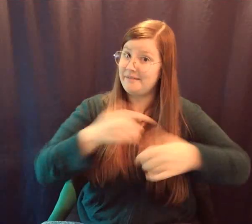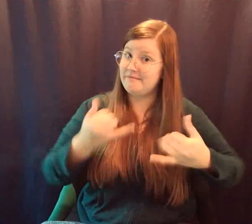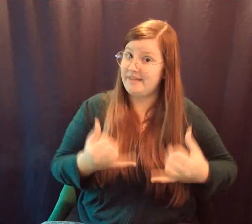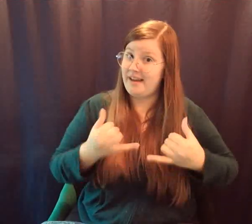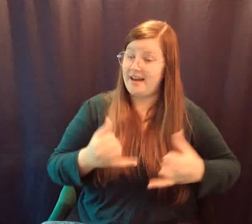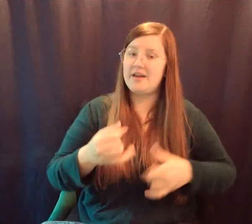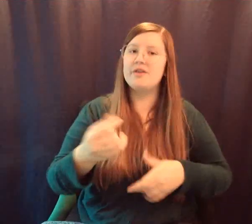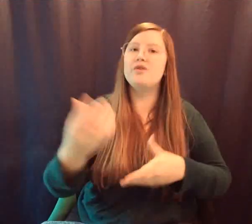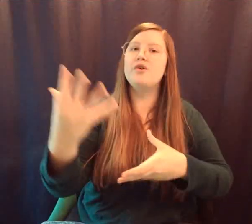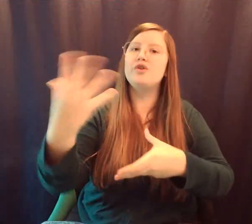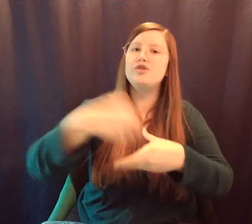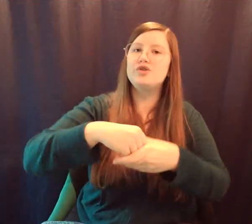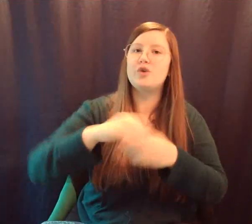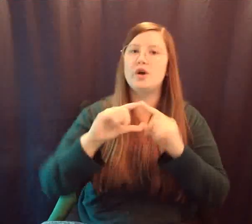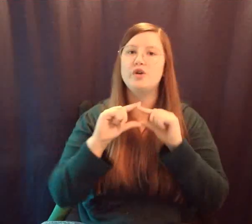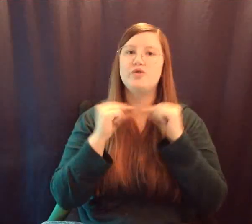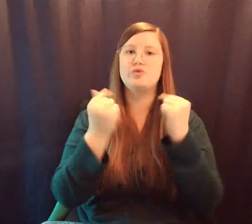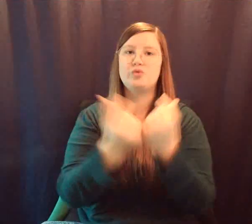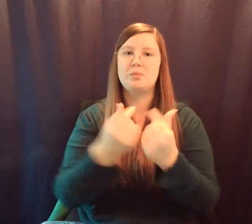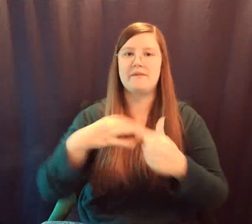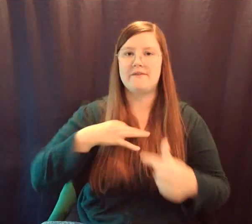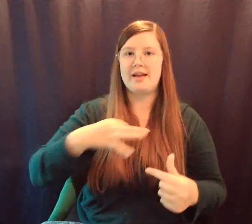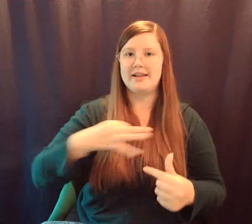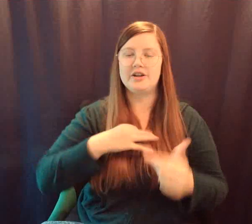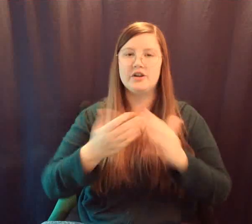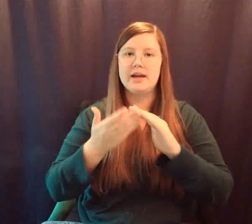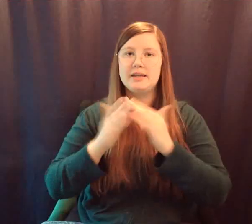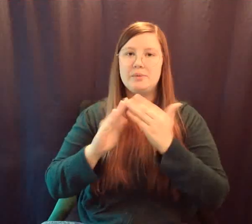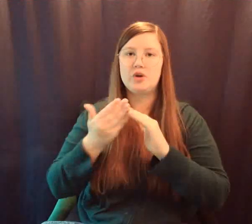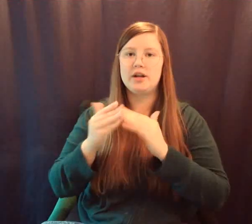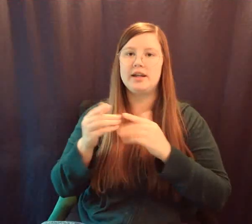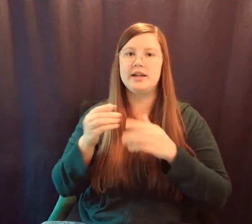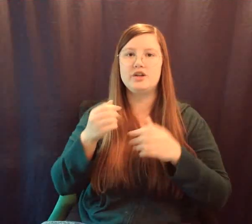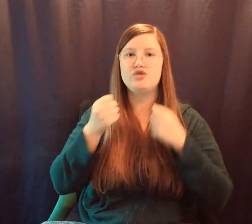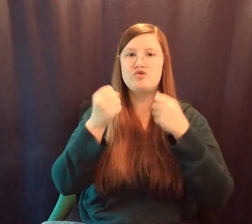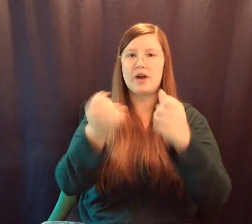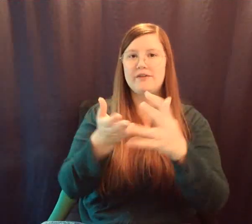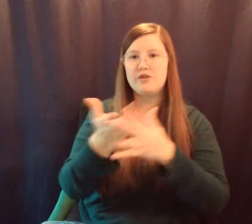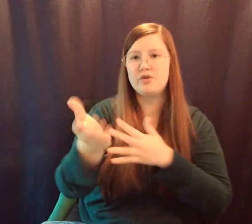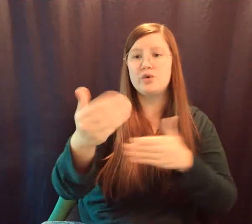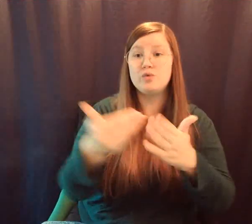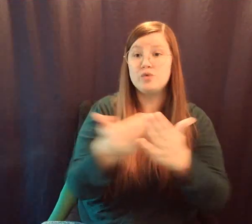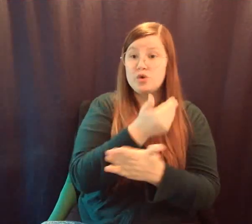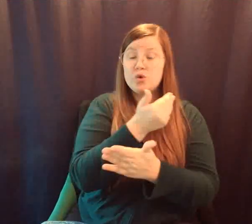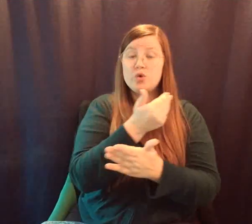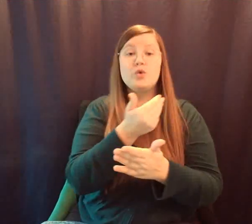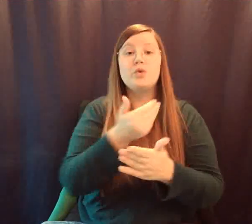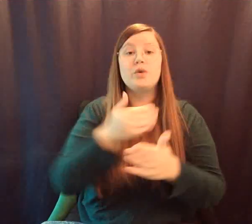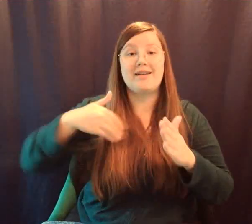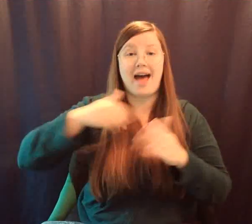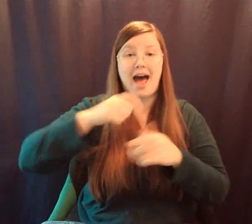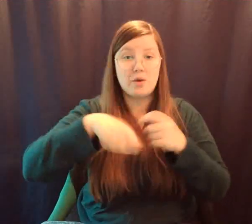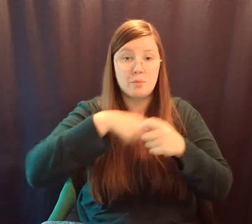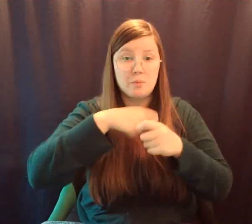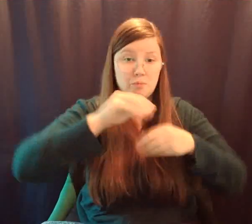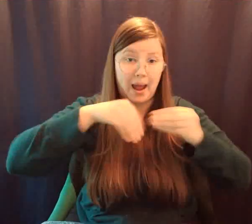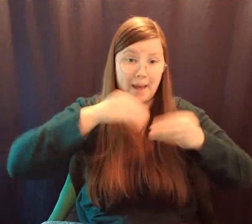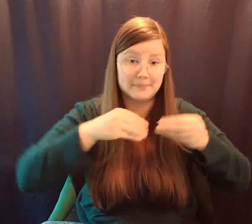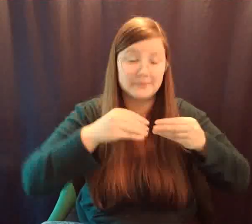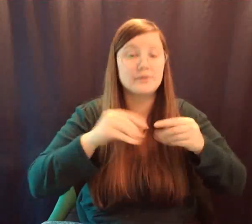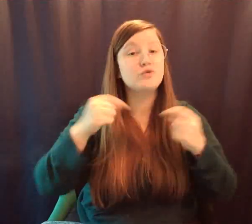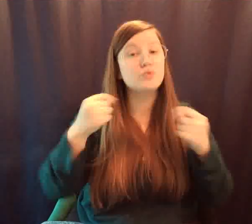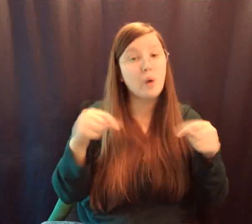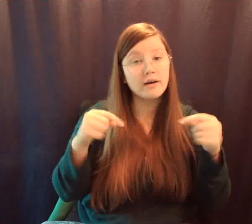a group of volunteers for a community drive-thru for new unwrapped toys, sweatpants, blankets, and to be entered to win a